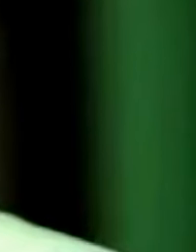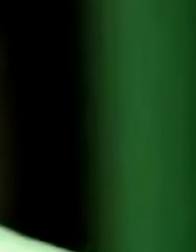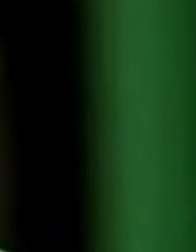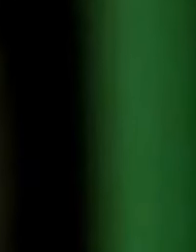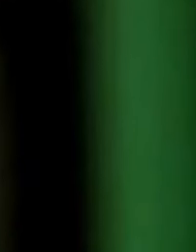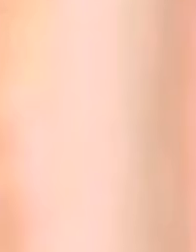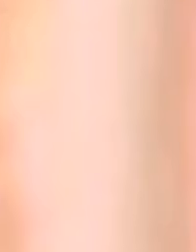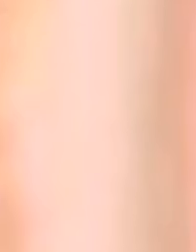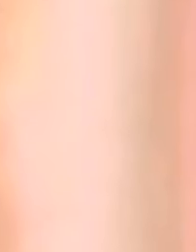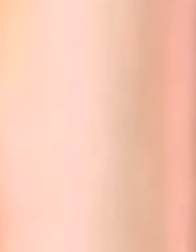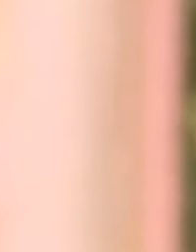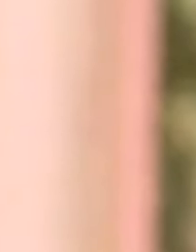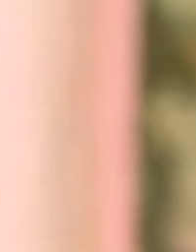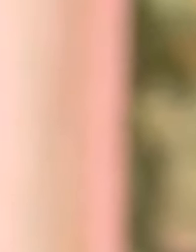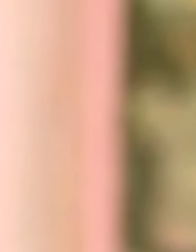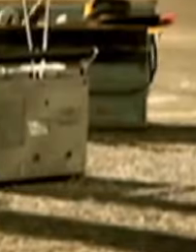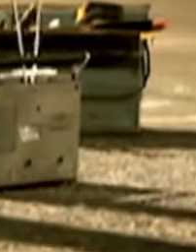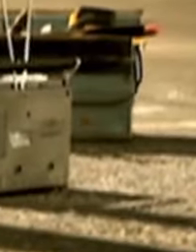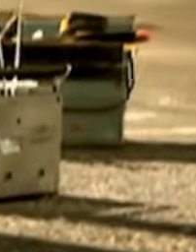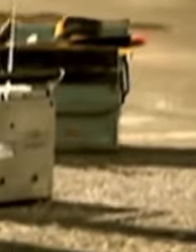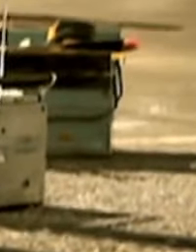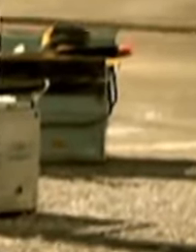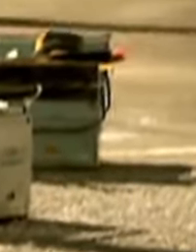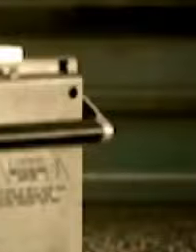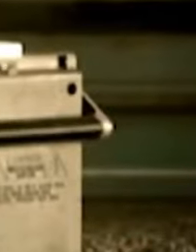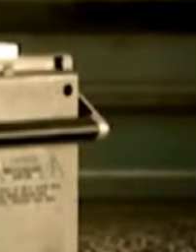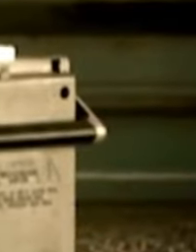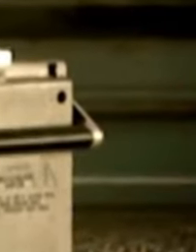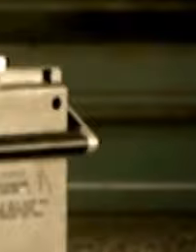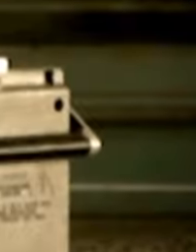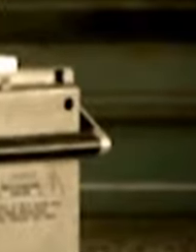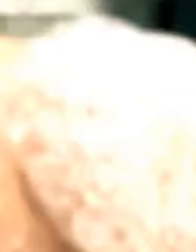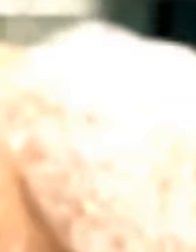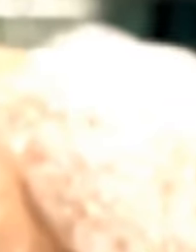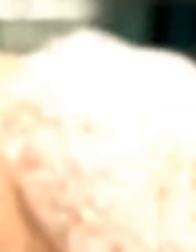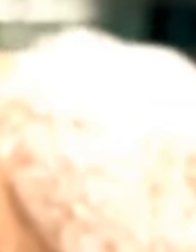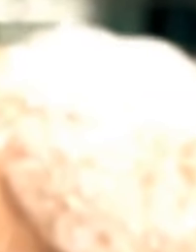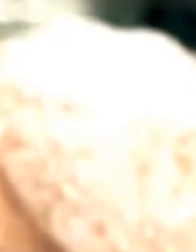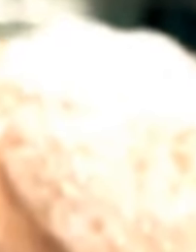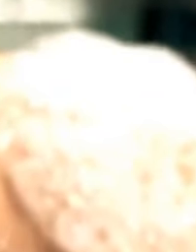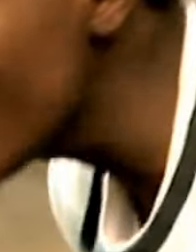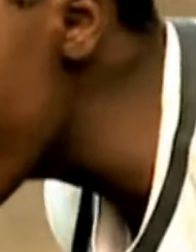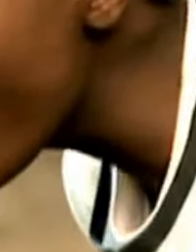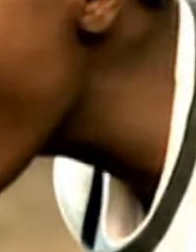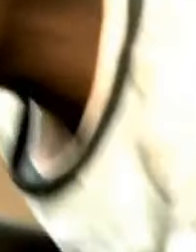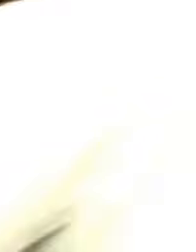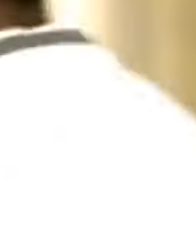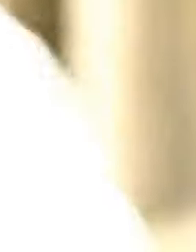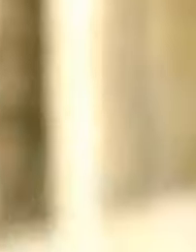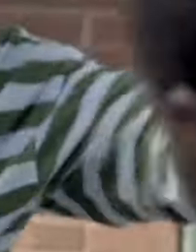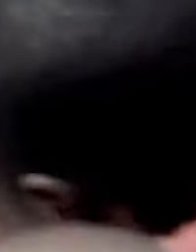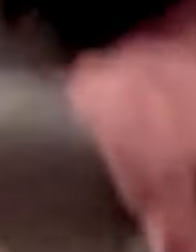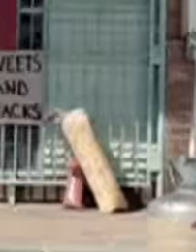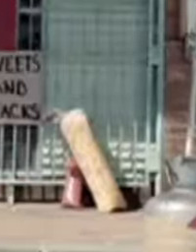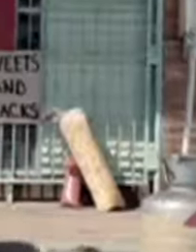late nights creating captivating storylines and earlier mornings keeping you informed, educated, and